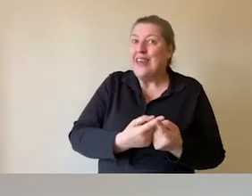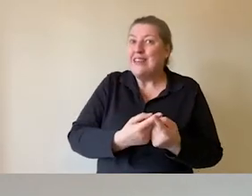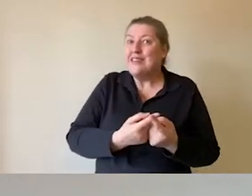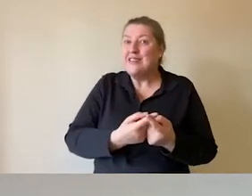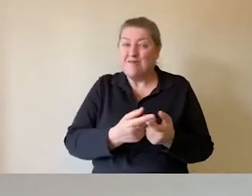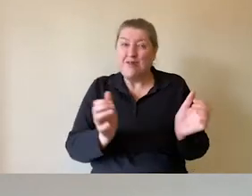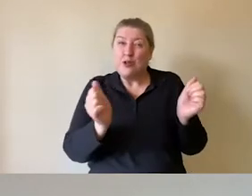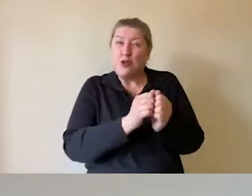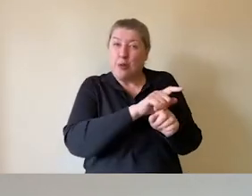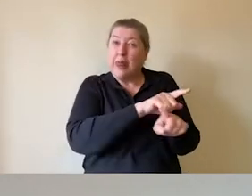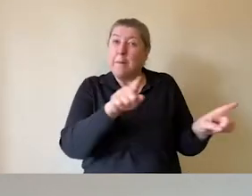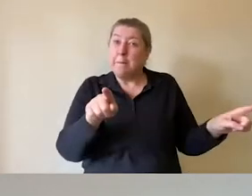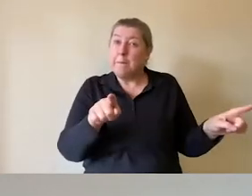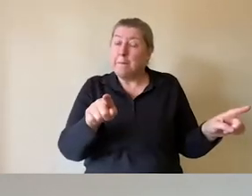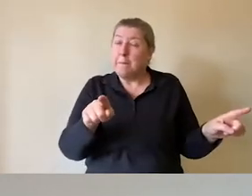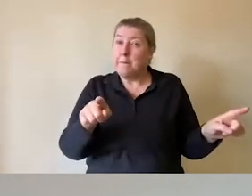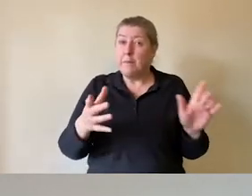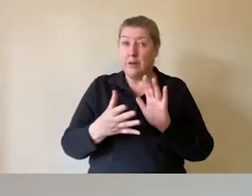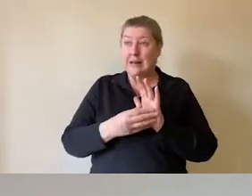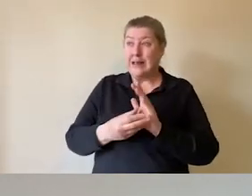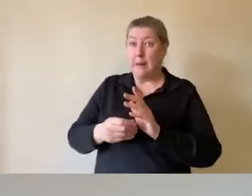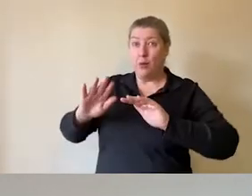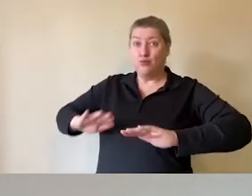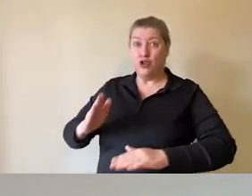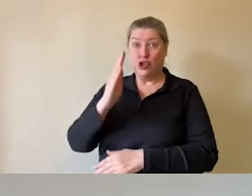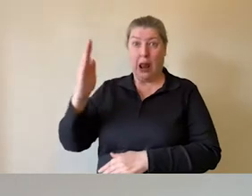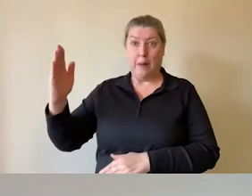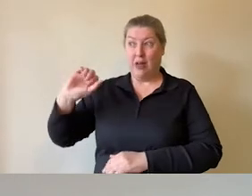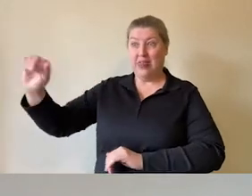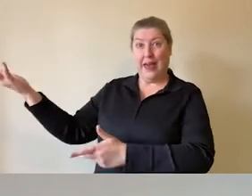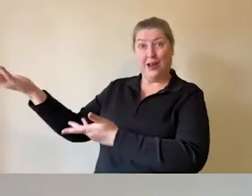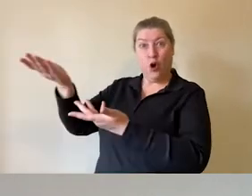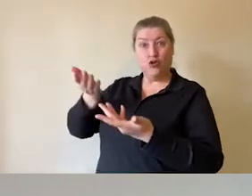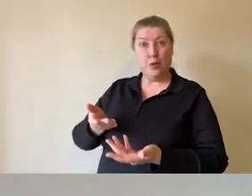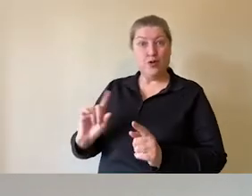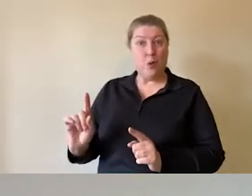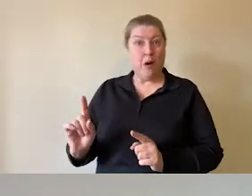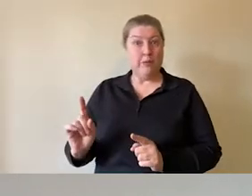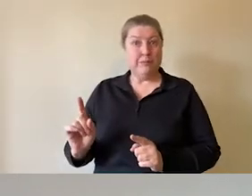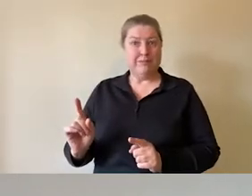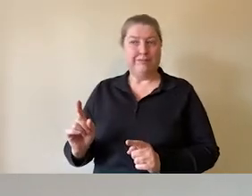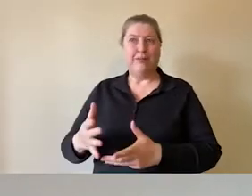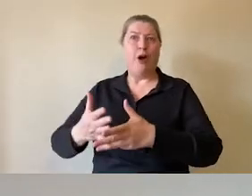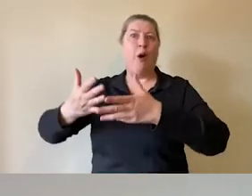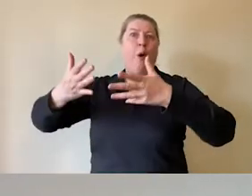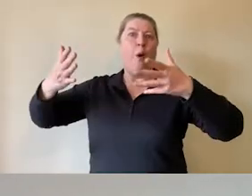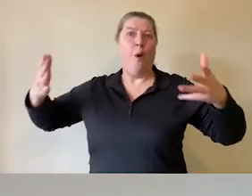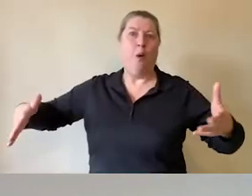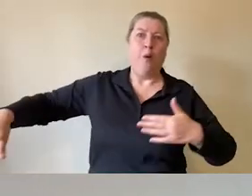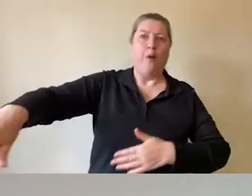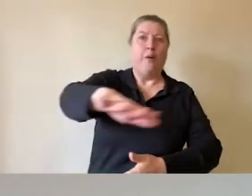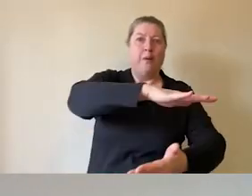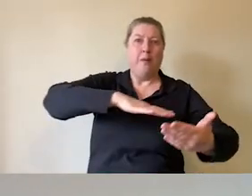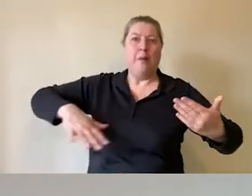suits them. For example, the British Library, their in-kind contribution is the whole of their beautiful public